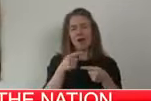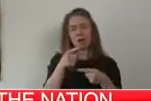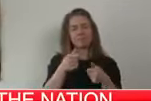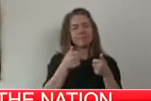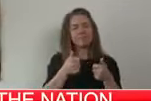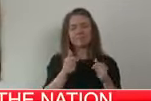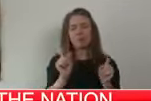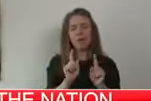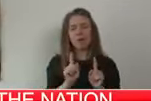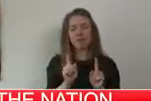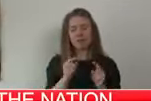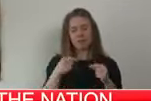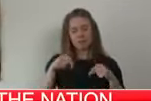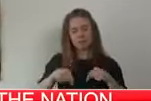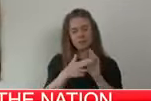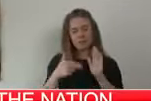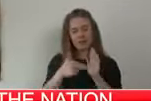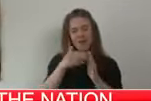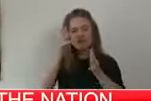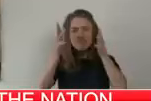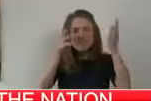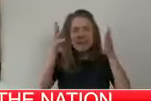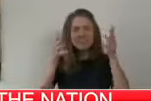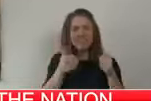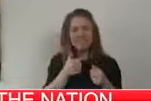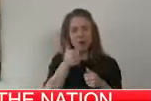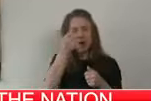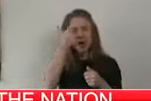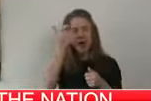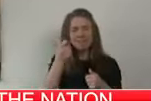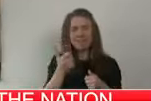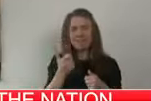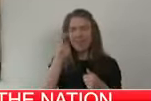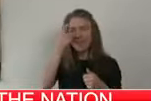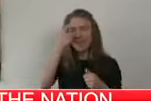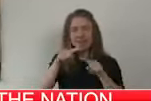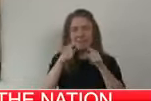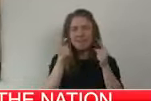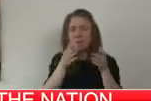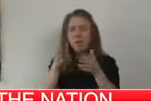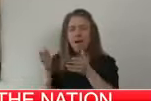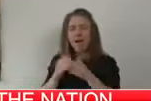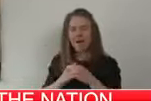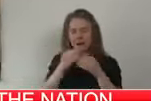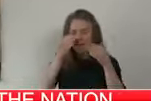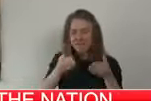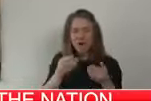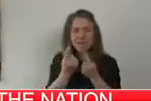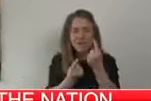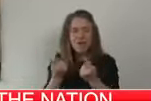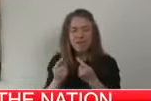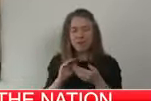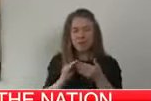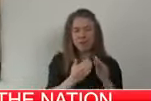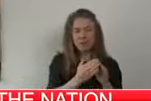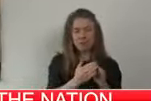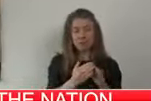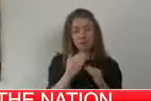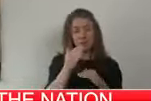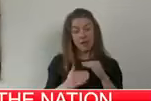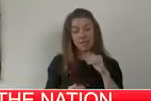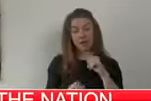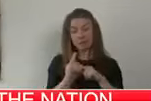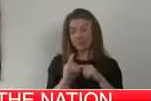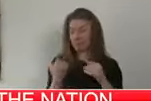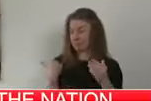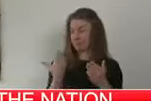We are a country that is creative, practical and community-minded. We may not have experienced anything like this in